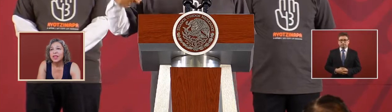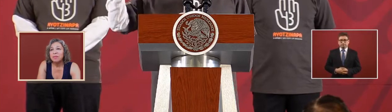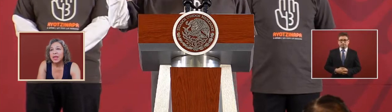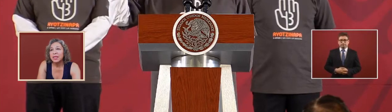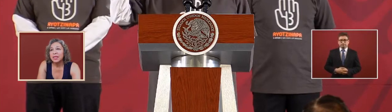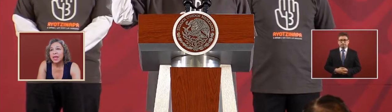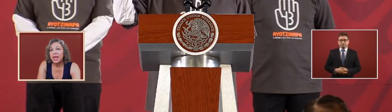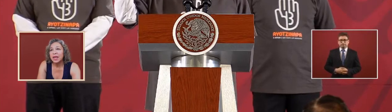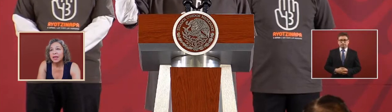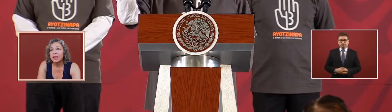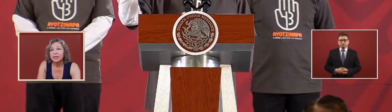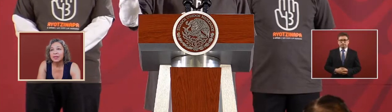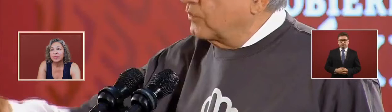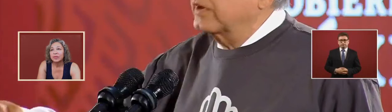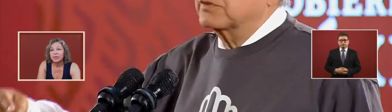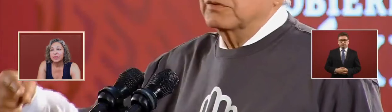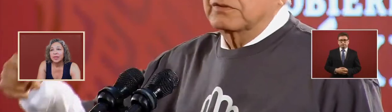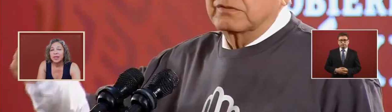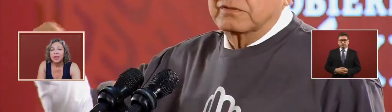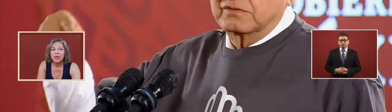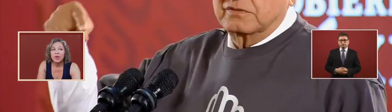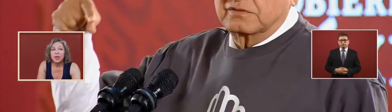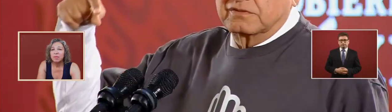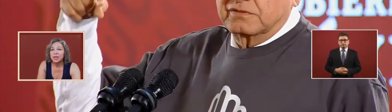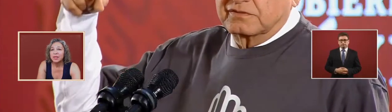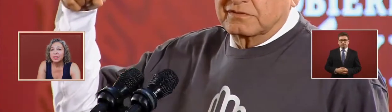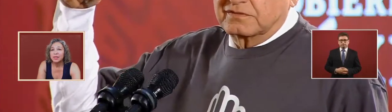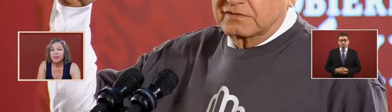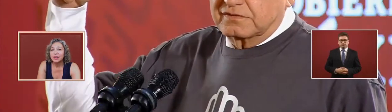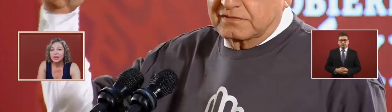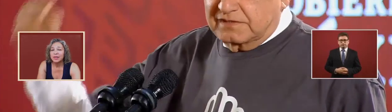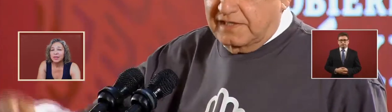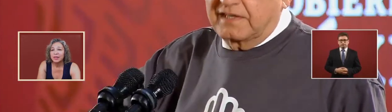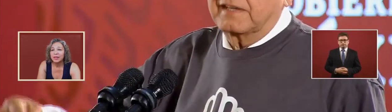they maintain an agreement